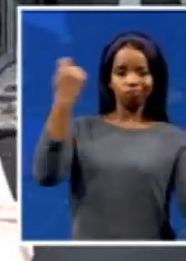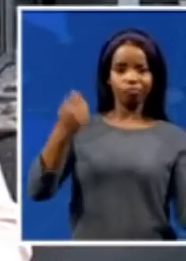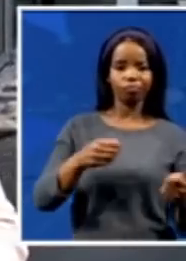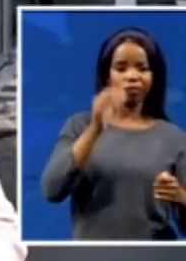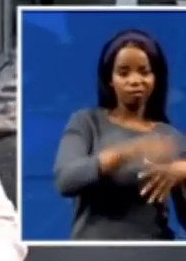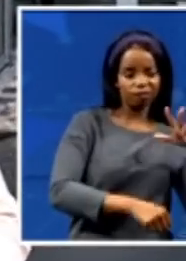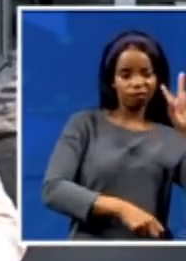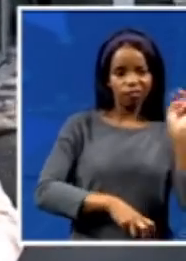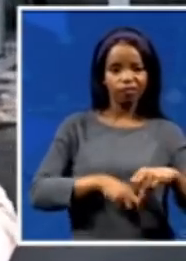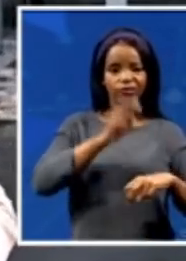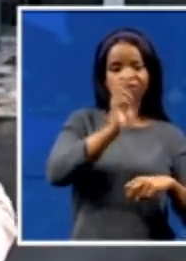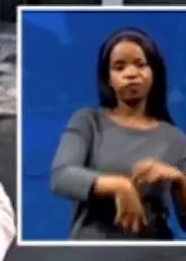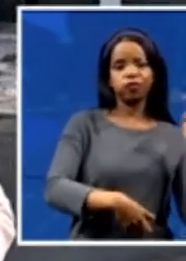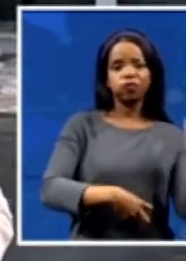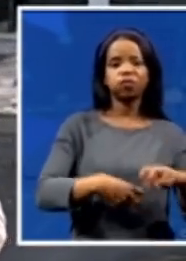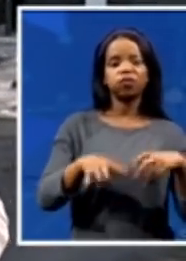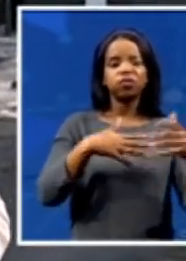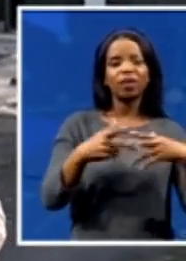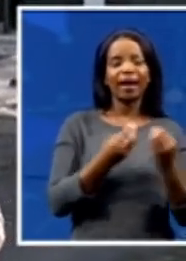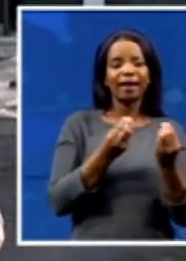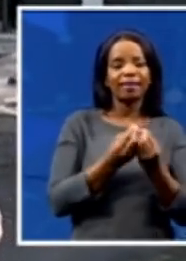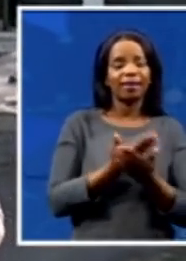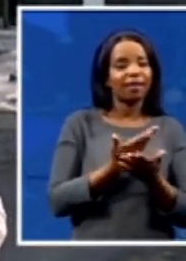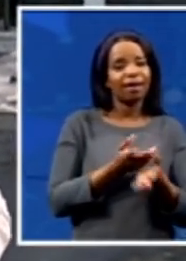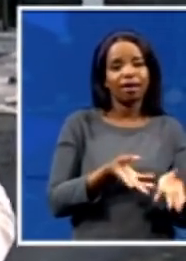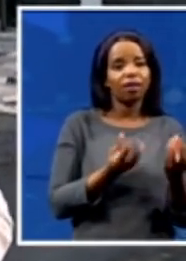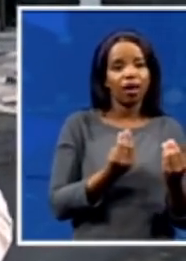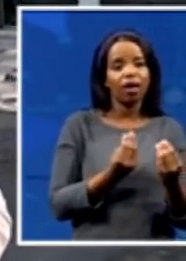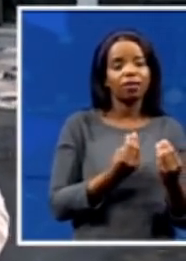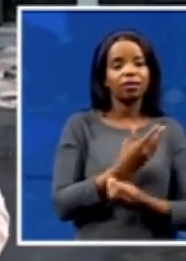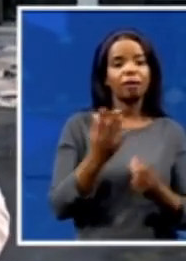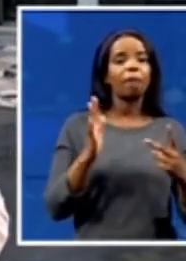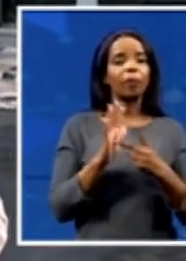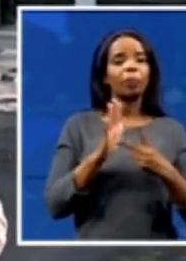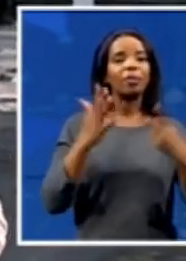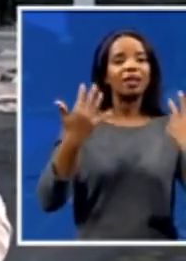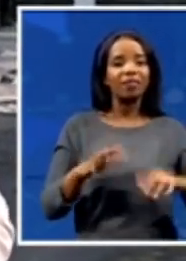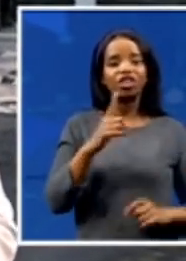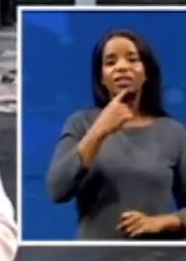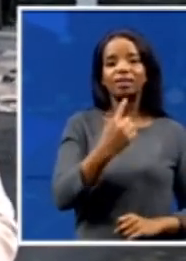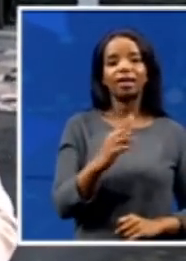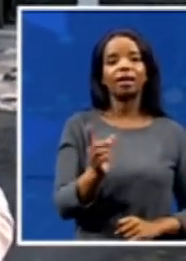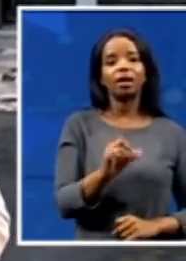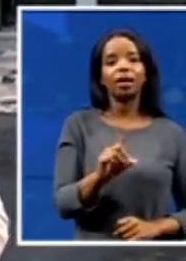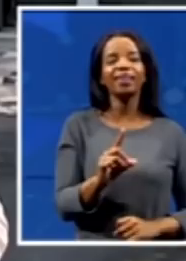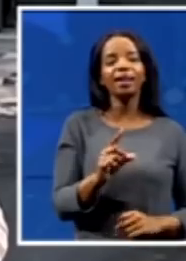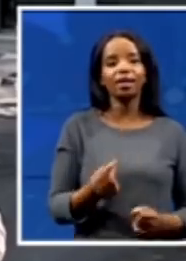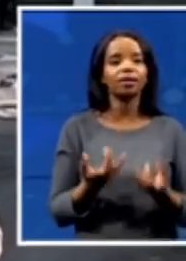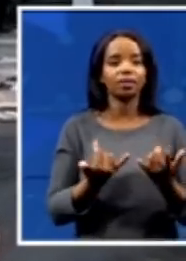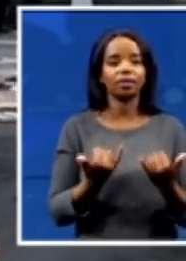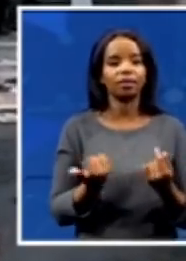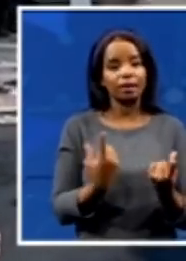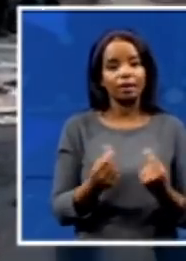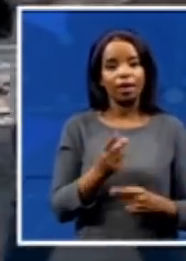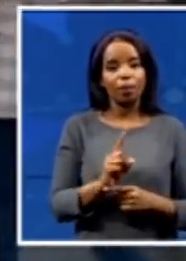that there were reports of a warehouse that was also looted yesterday afternoon. But the authorities have said